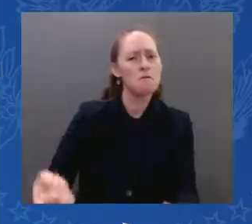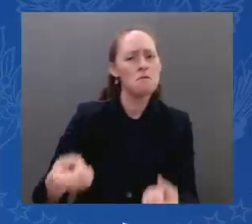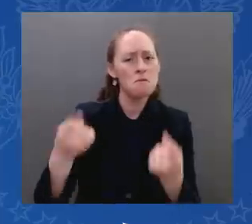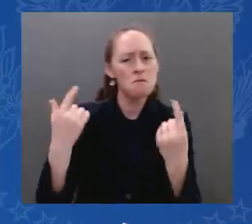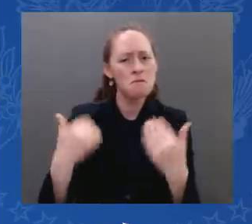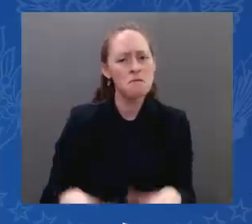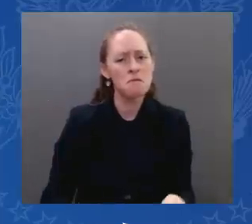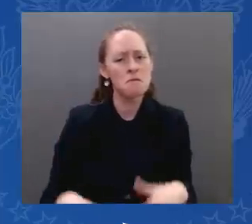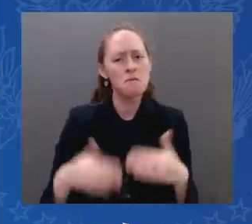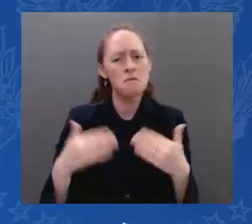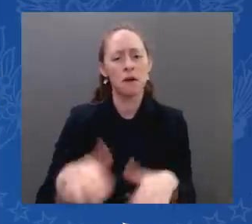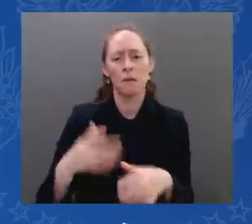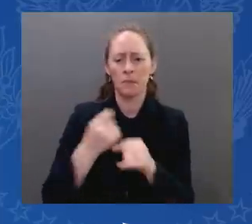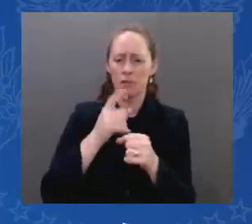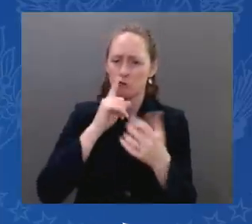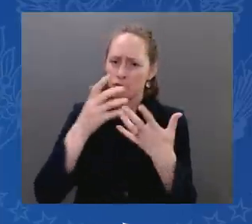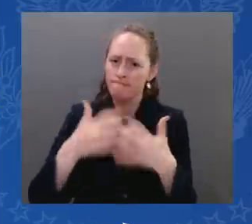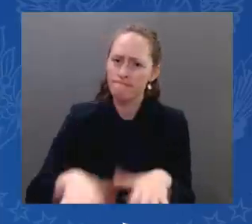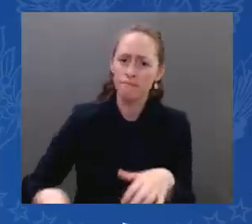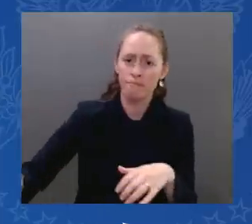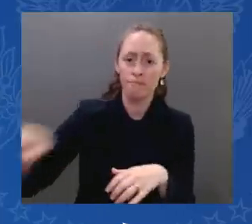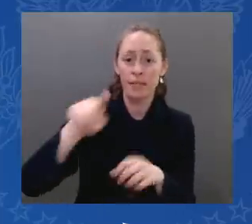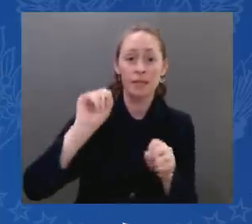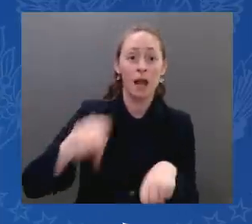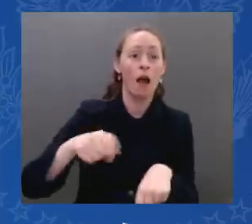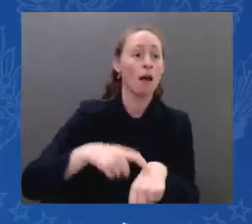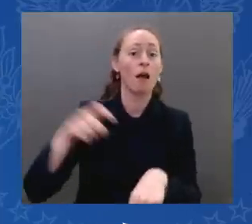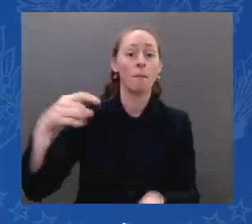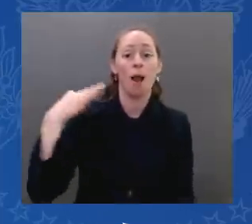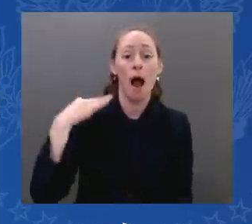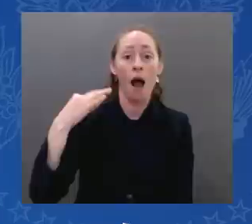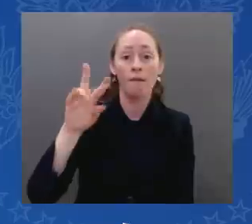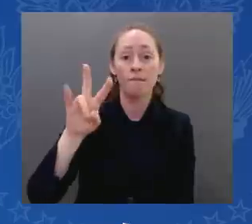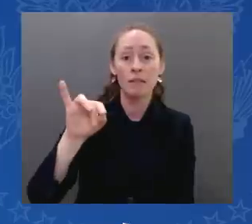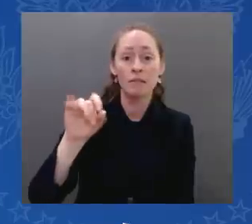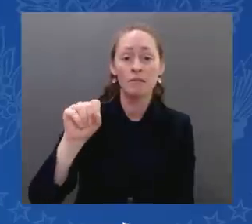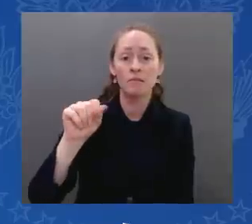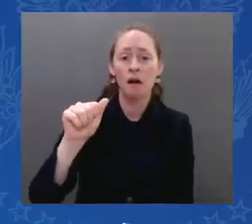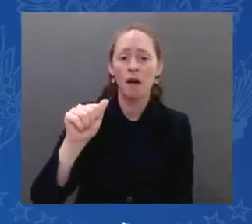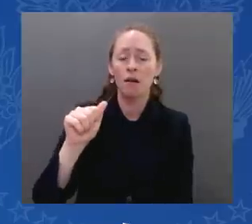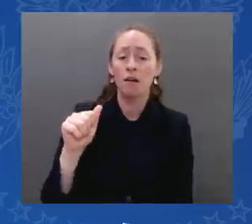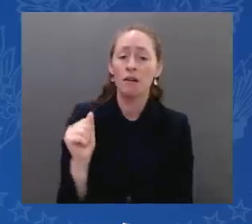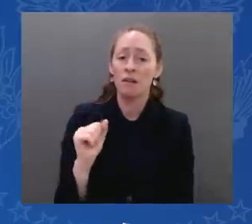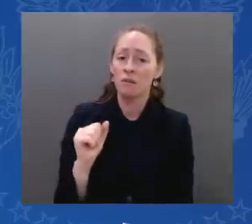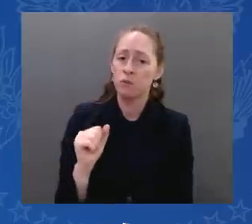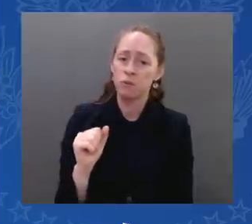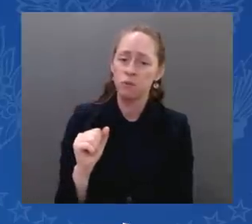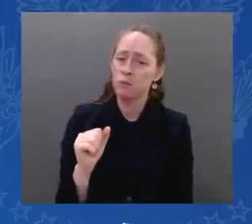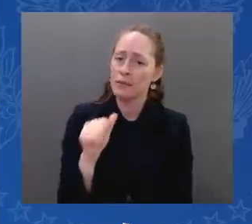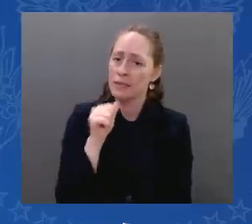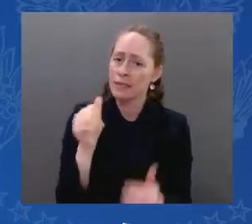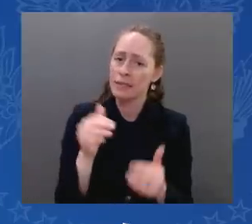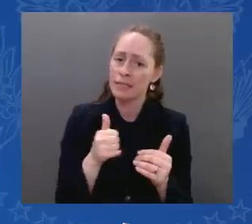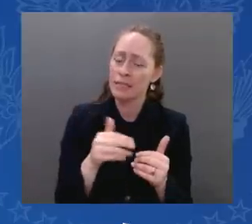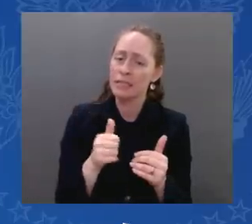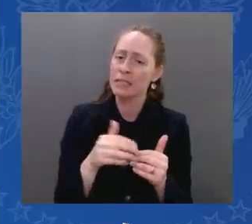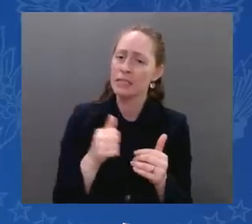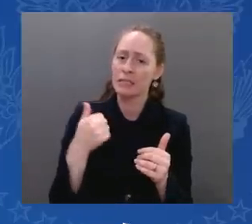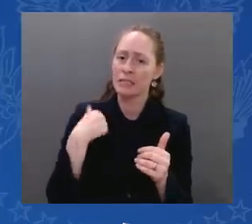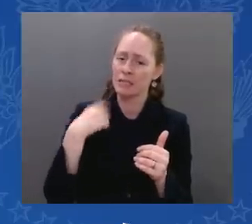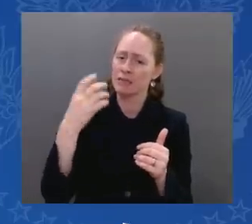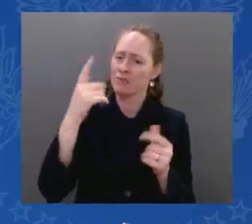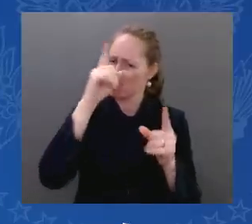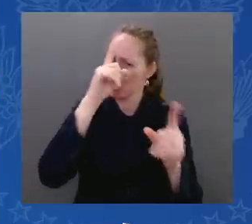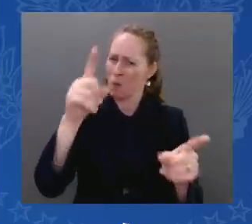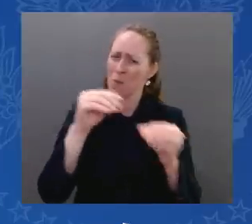for the visa program. It is my hope and expectation that in the next several months we'll have it worked out.